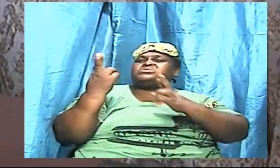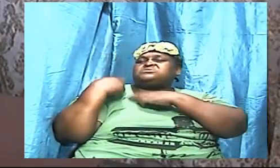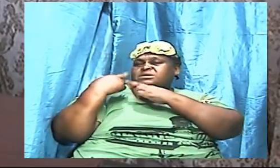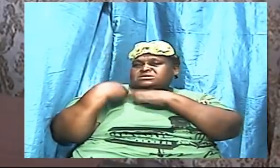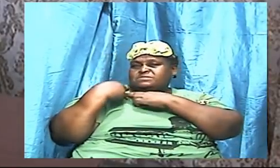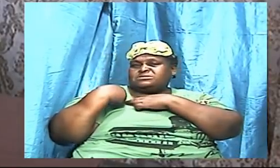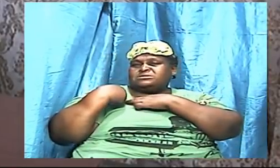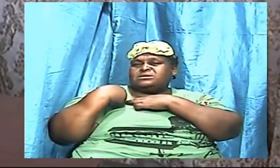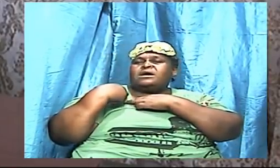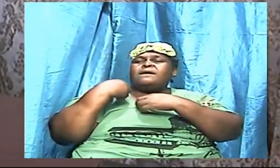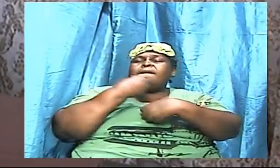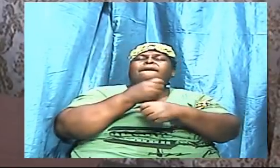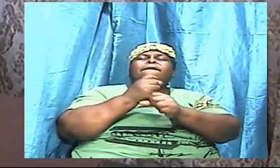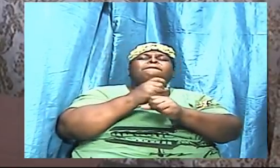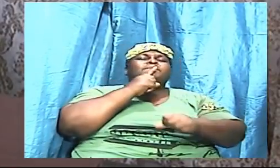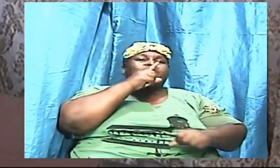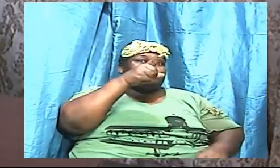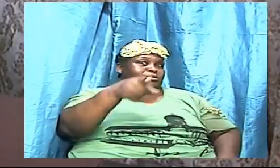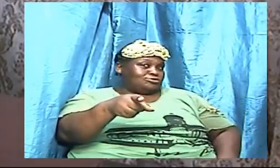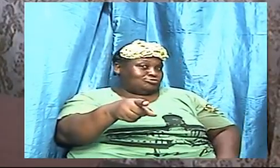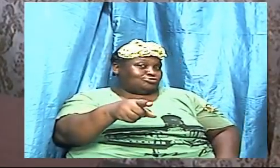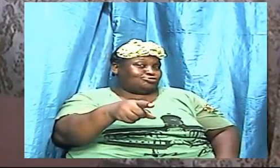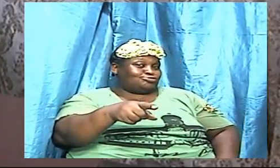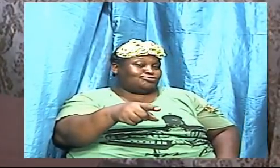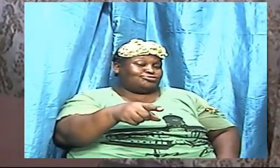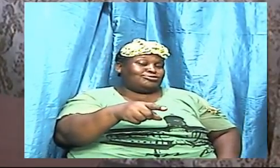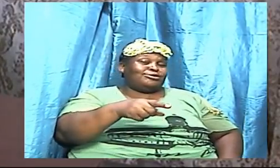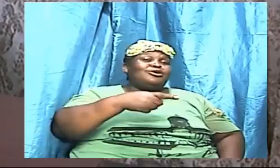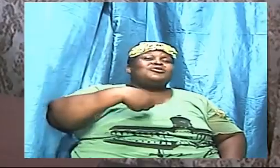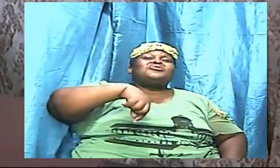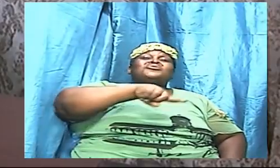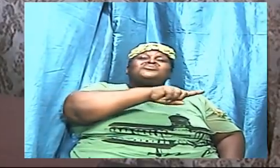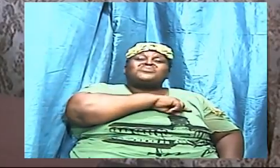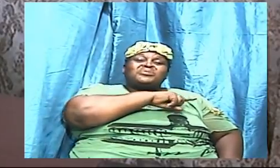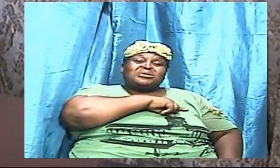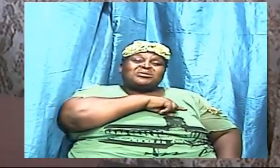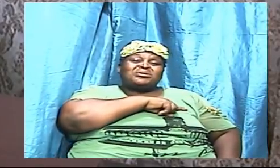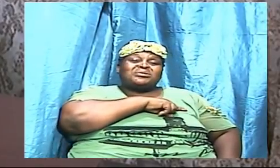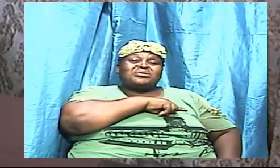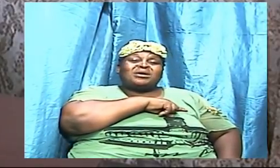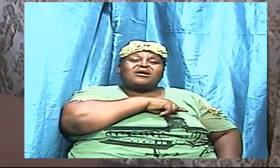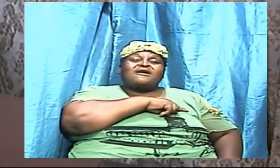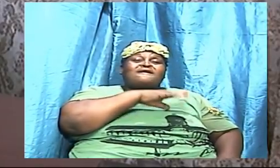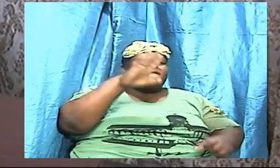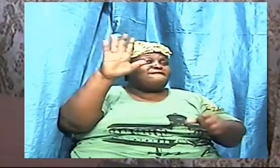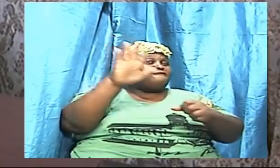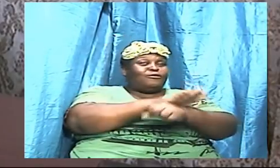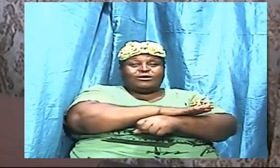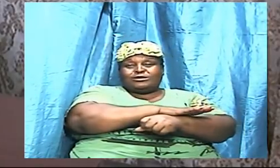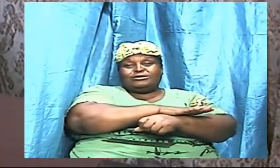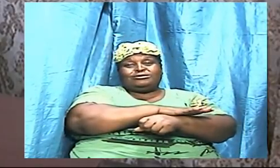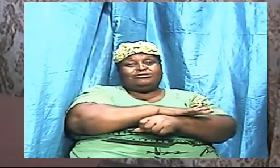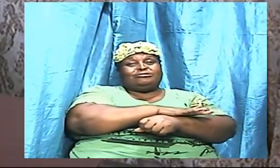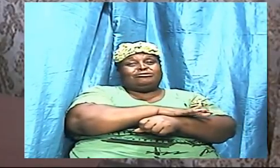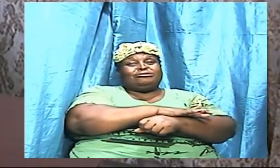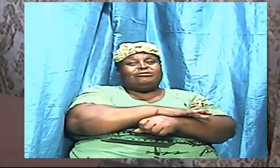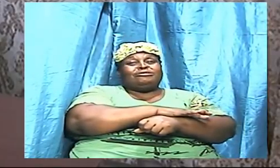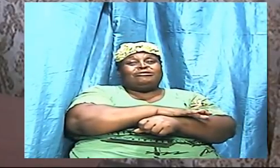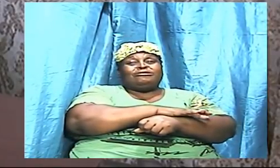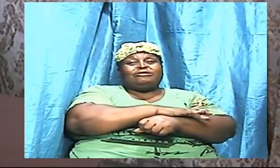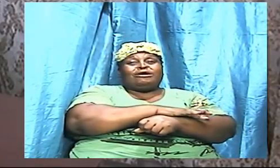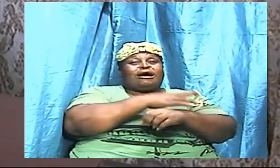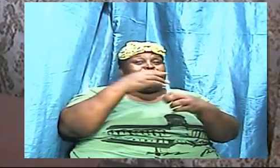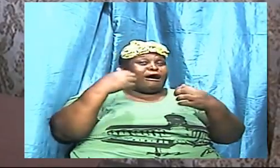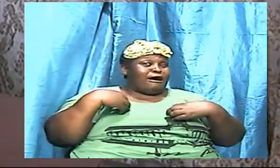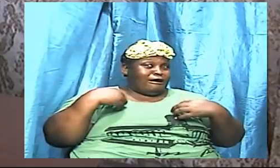to make sure that we are properly equipped. And that we move with what